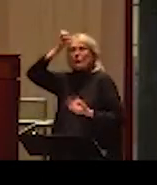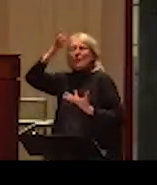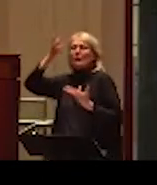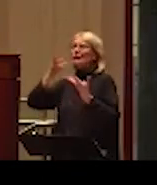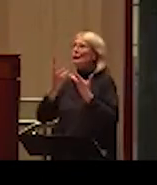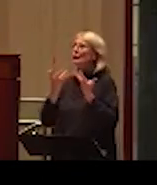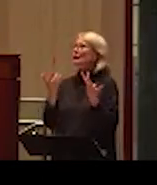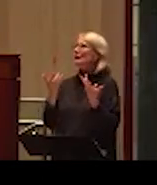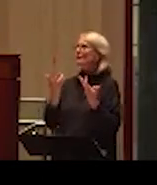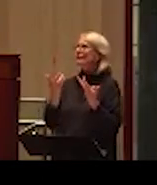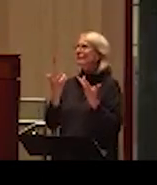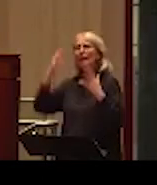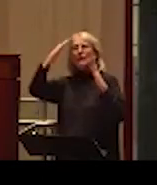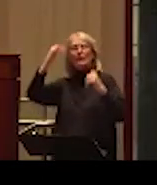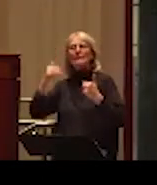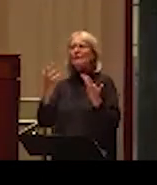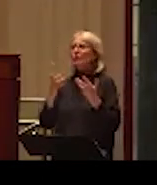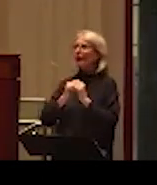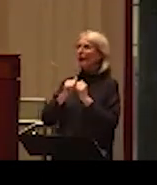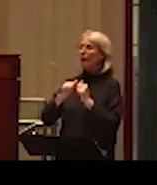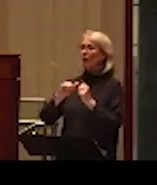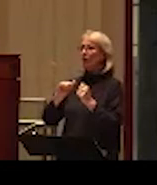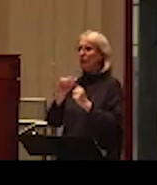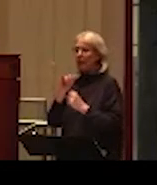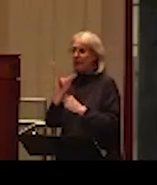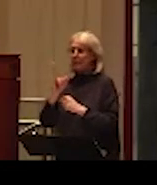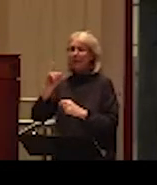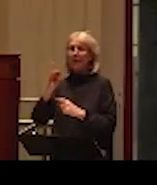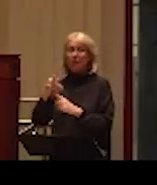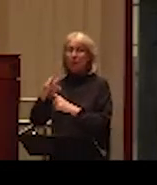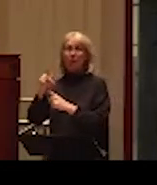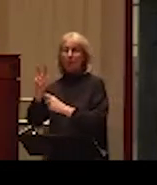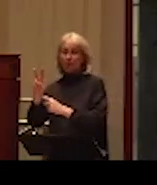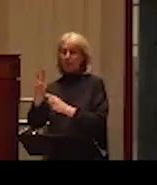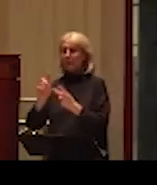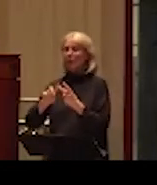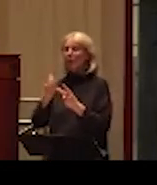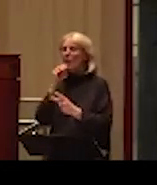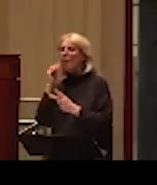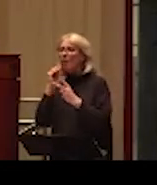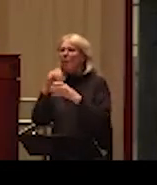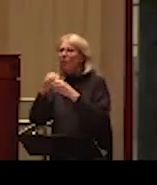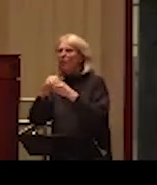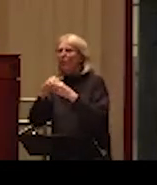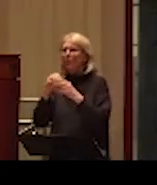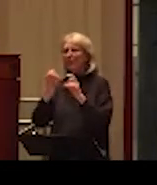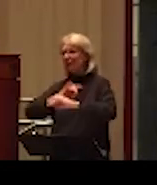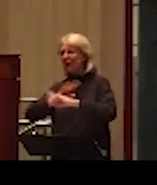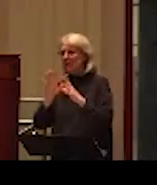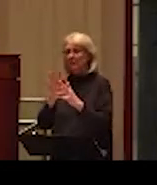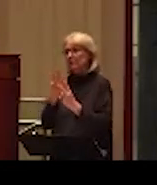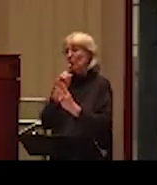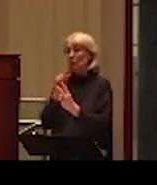framework in the field, how the field of intimate partner violence or domestic violence, I use them interchangeably in my lecture here,